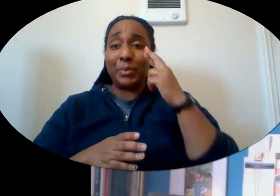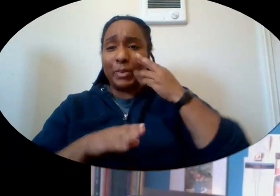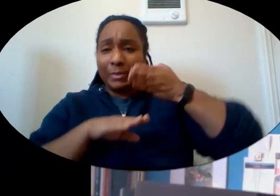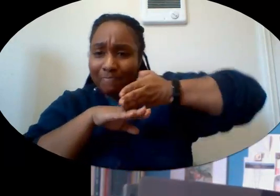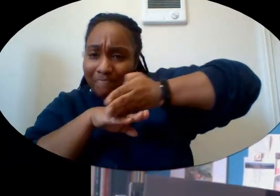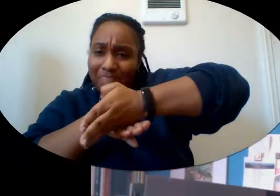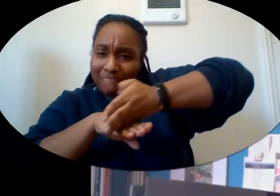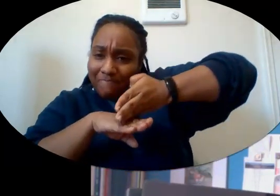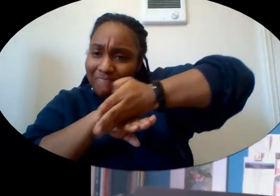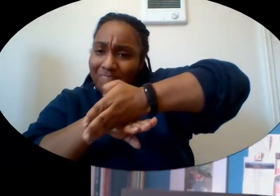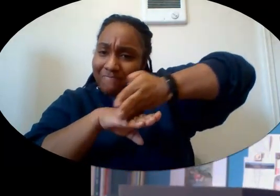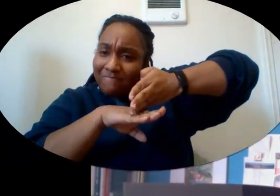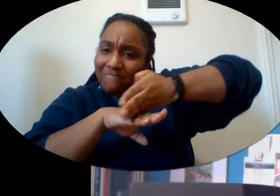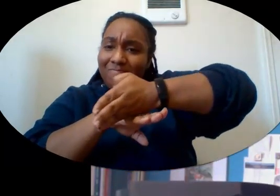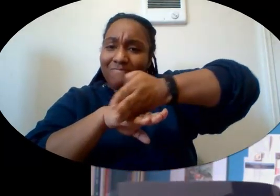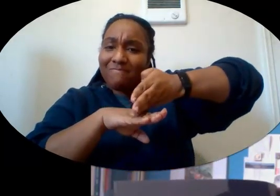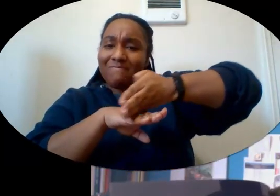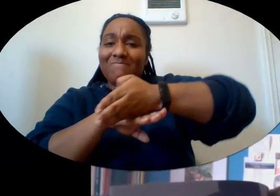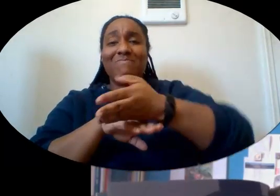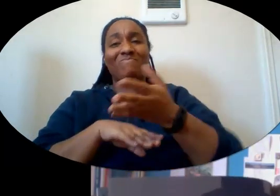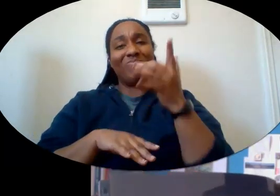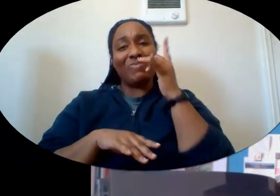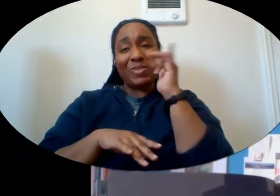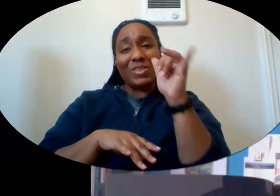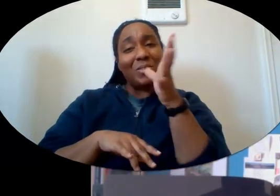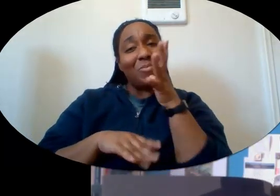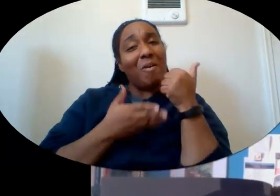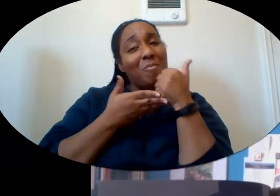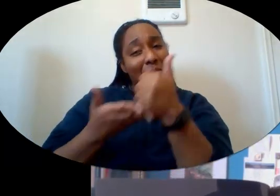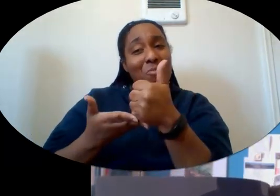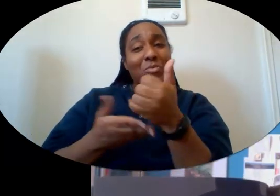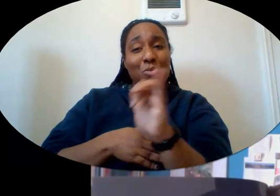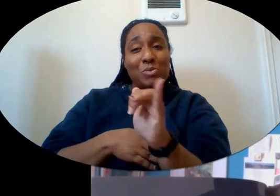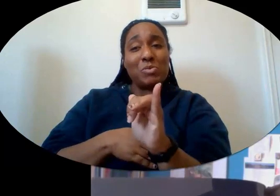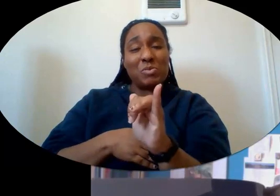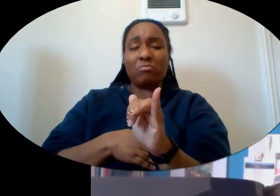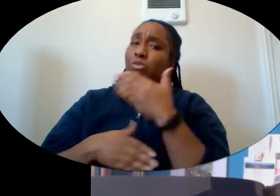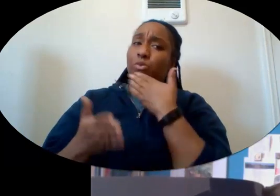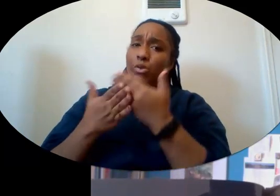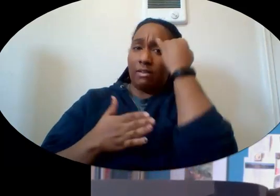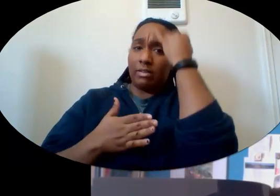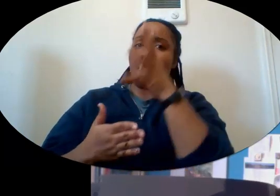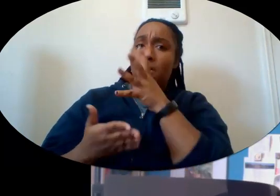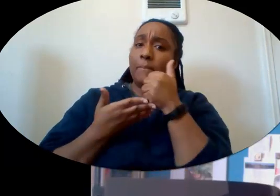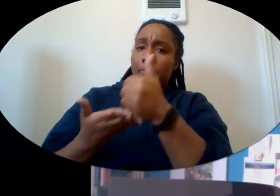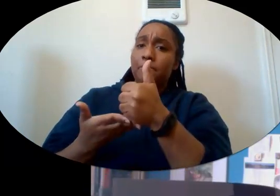And she did. Looks like her mom is helping her a bit, which is a good idea.